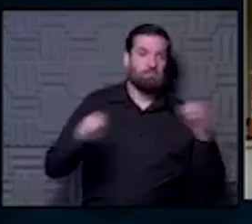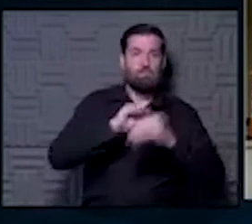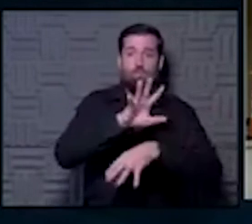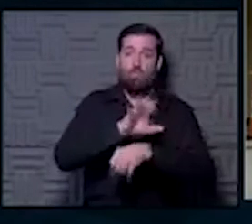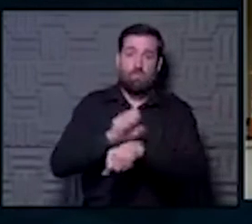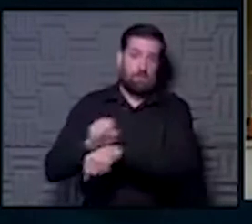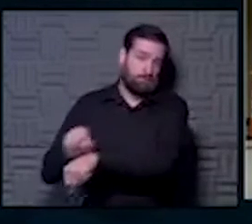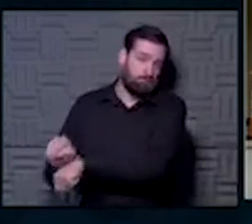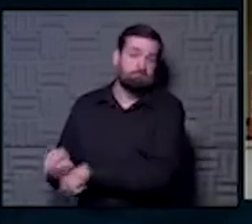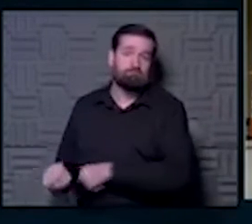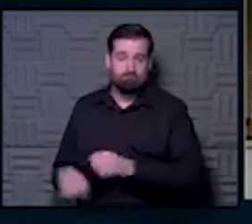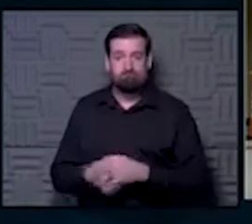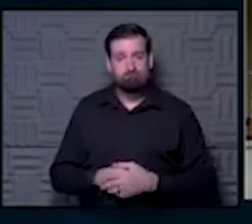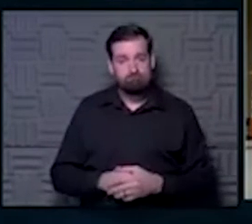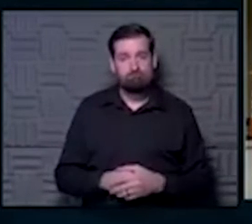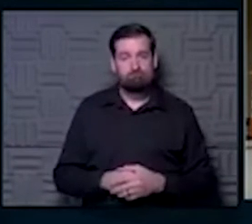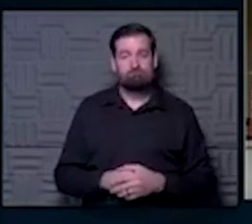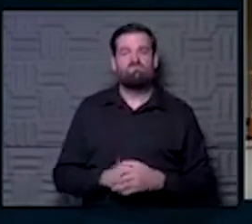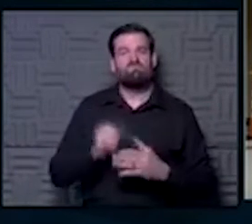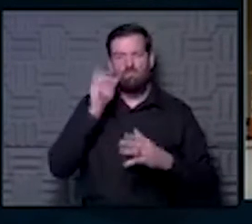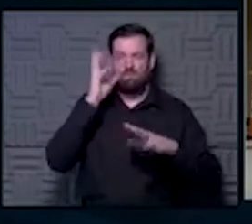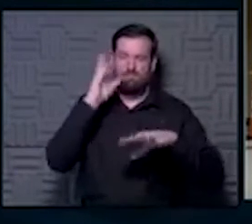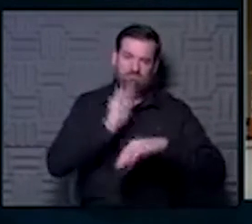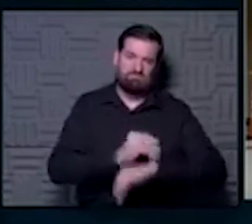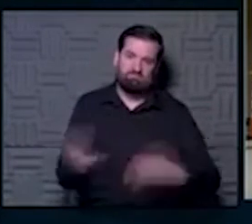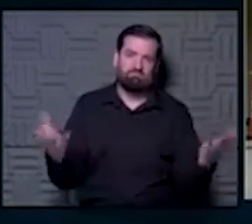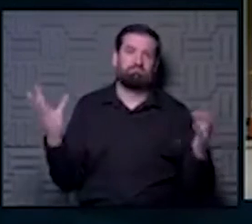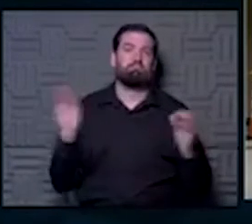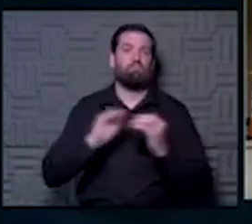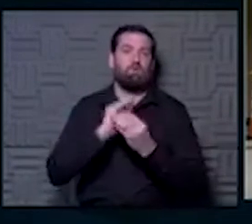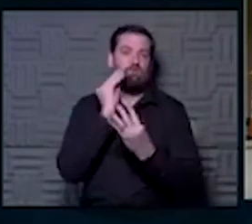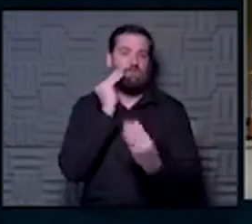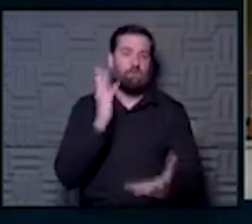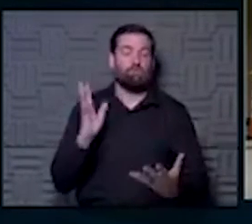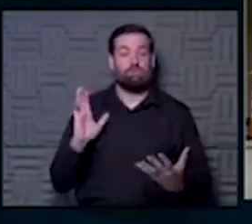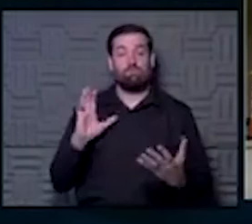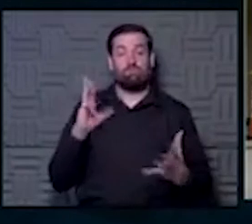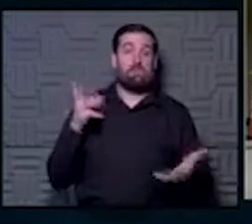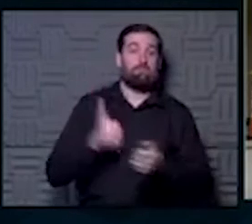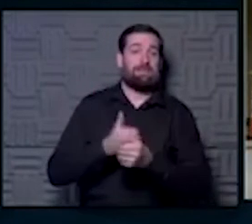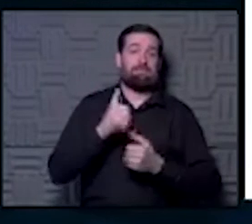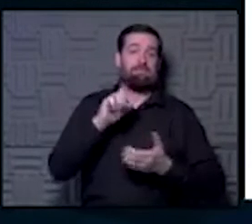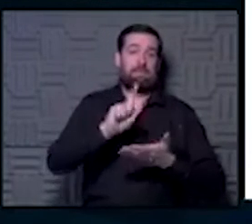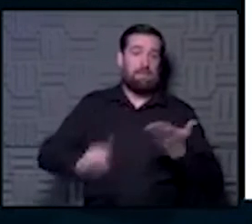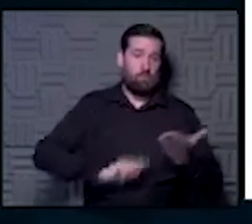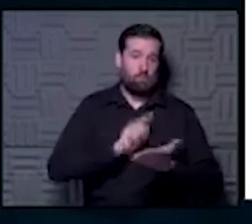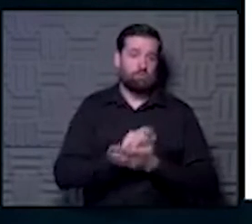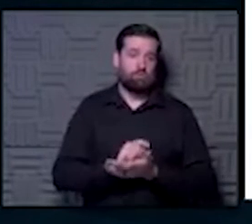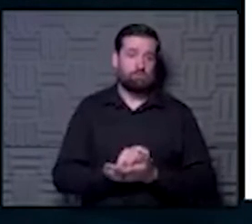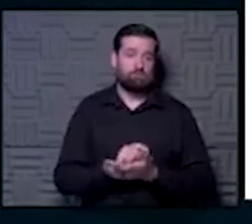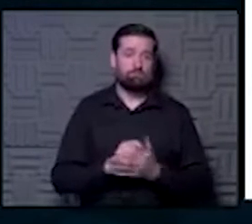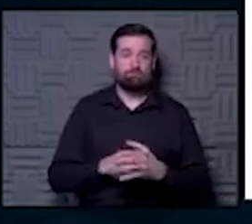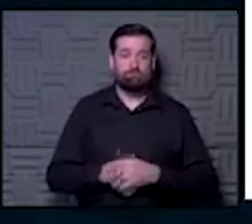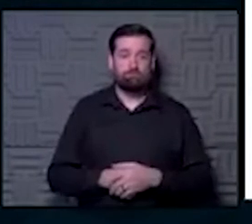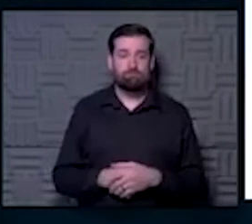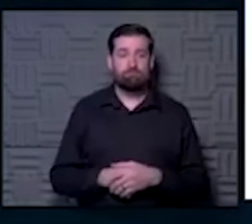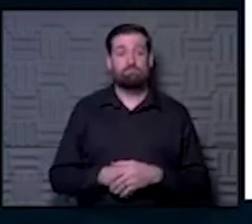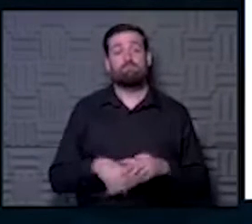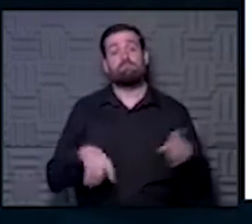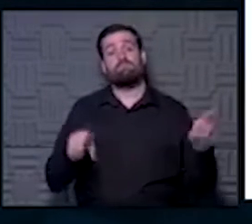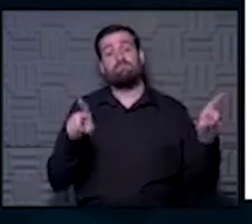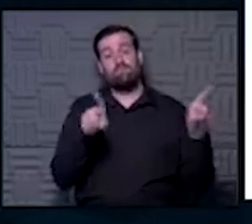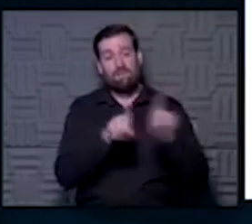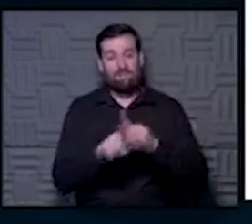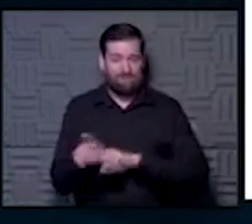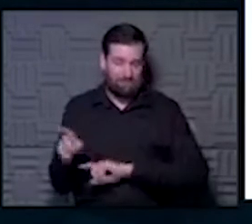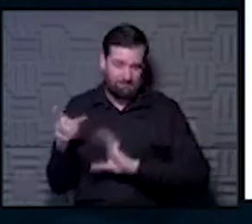lots available. So we will be putting out more information about updated clinic hours as that gets ramped back up. I also wanted to